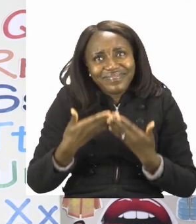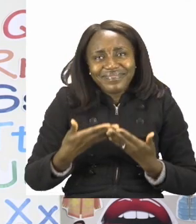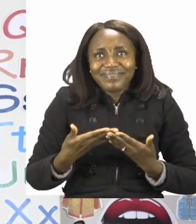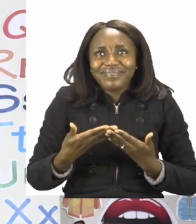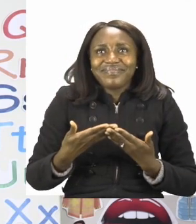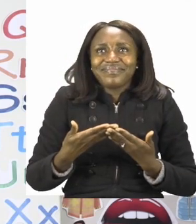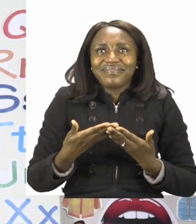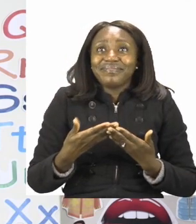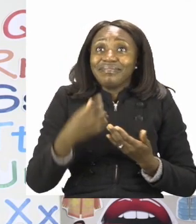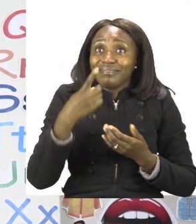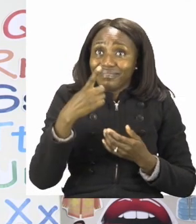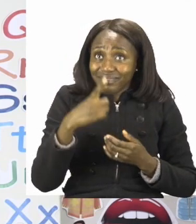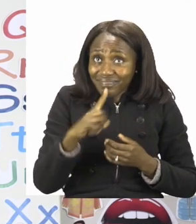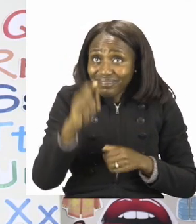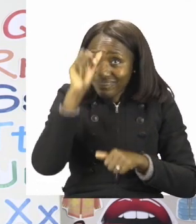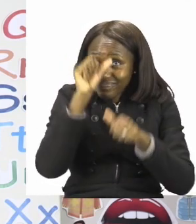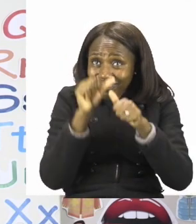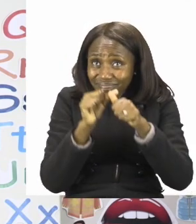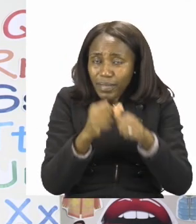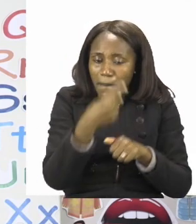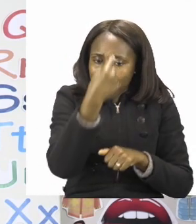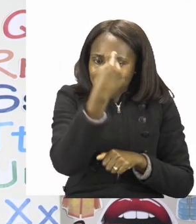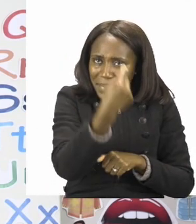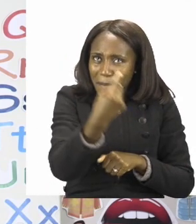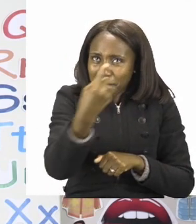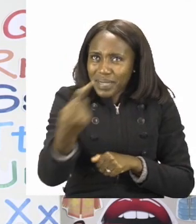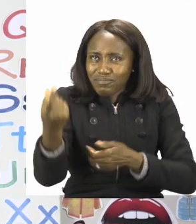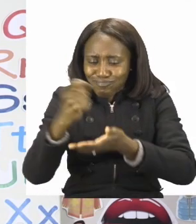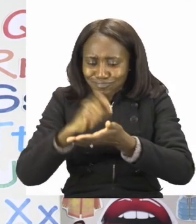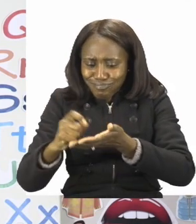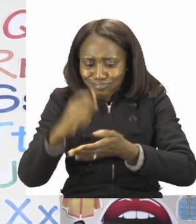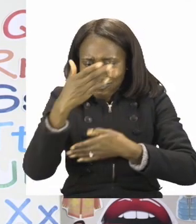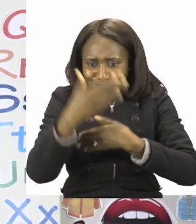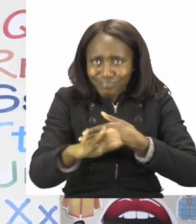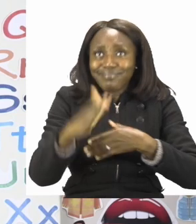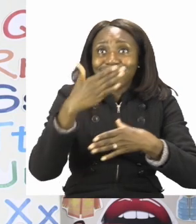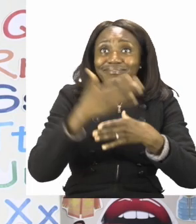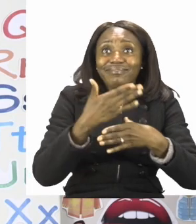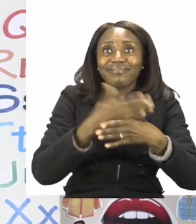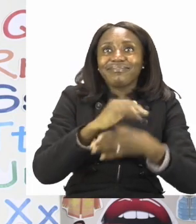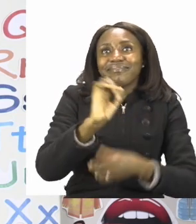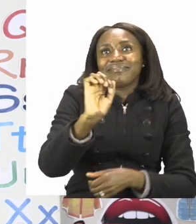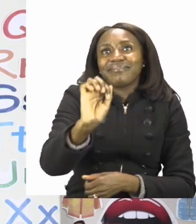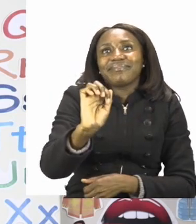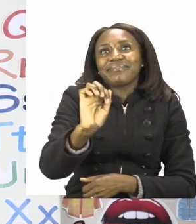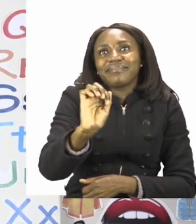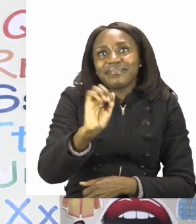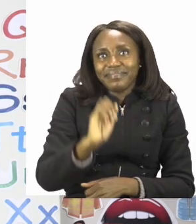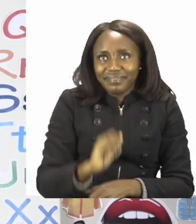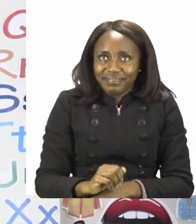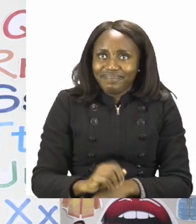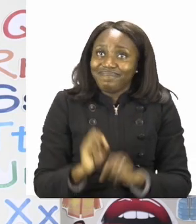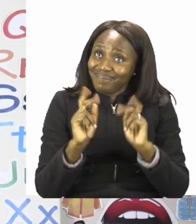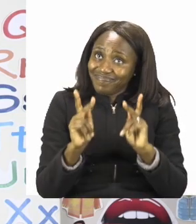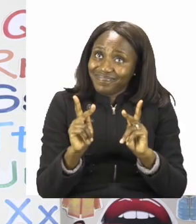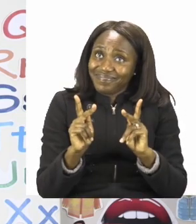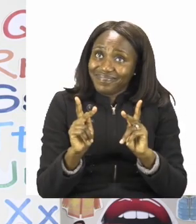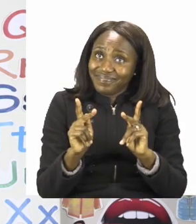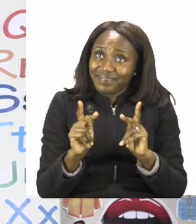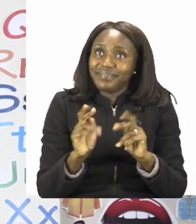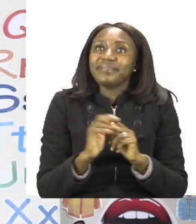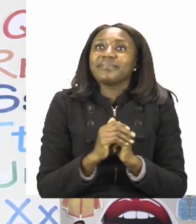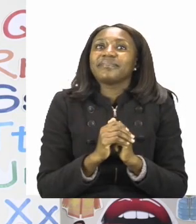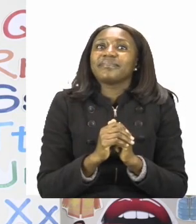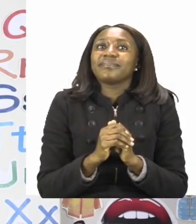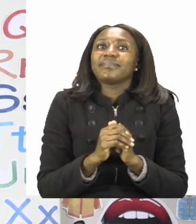adult for help, but just make sure that you finish your work by yourself. So